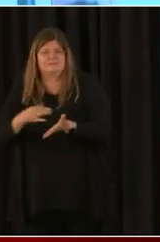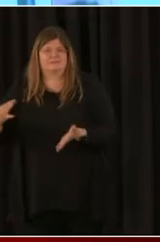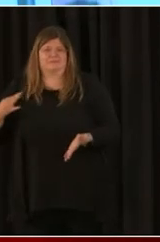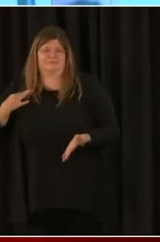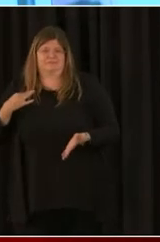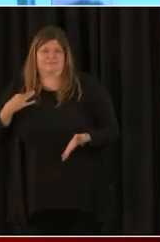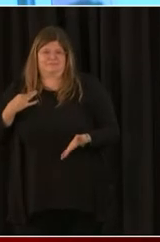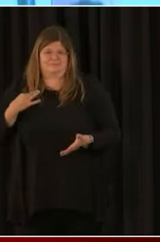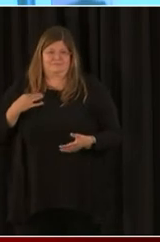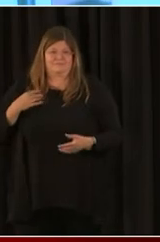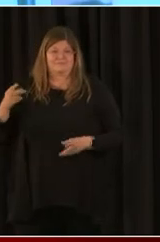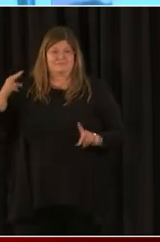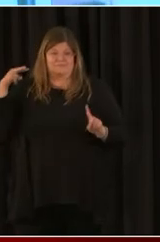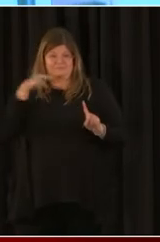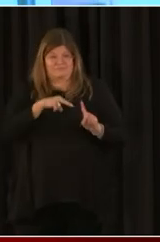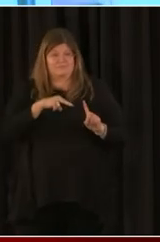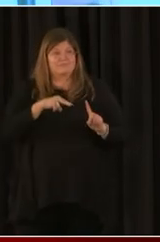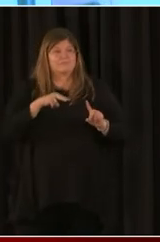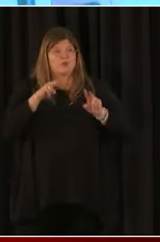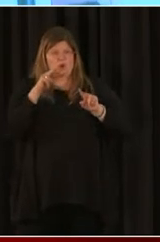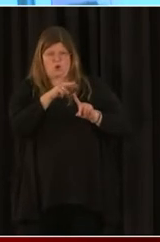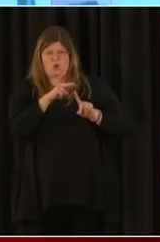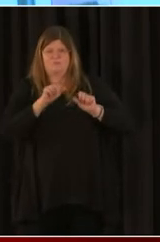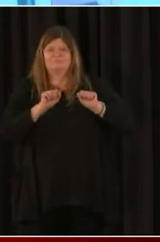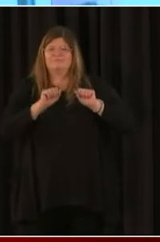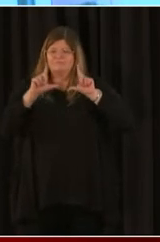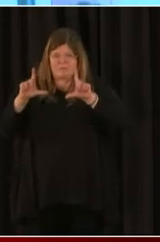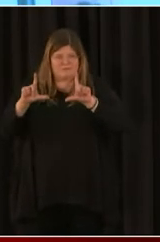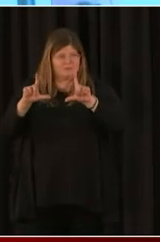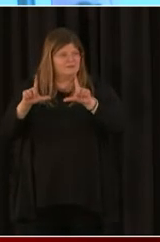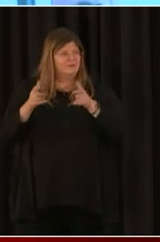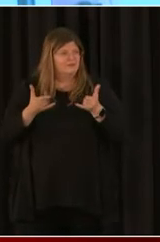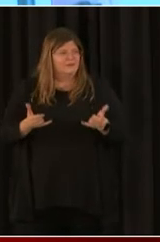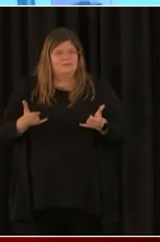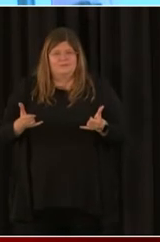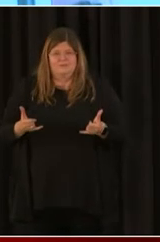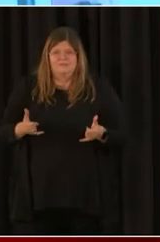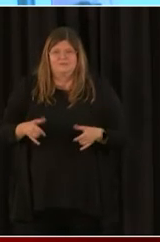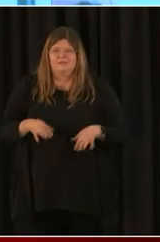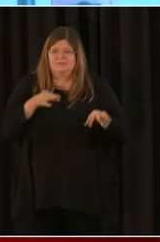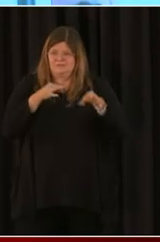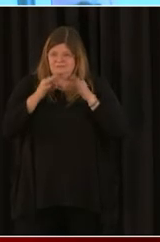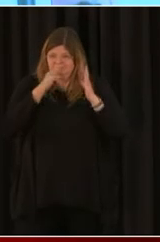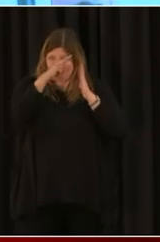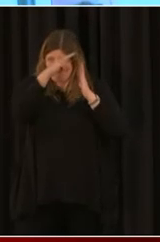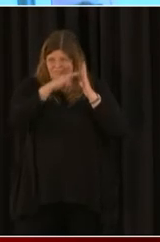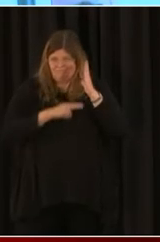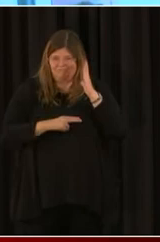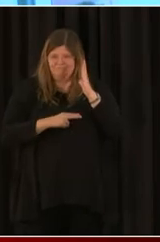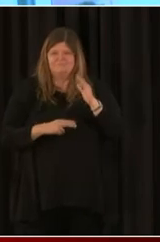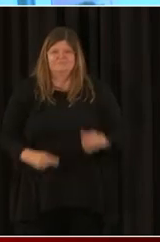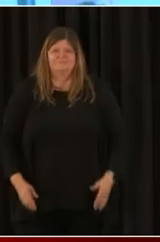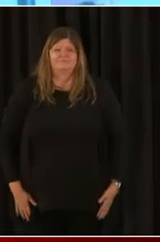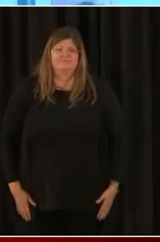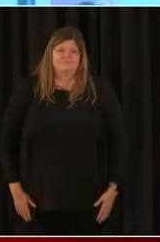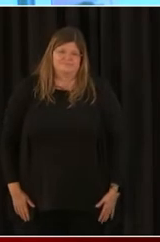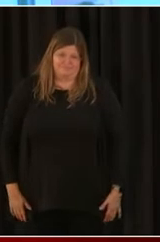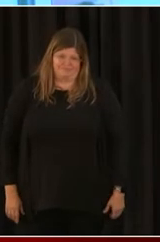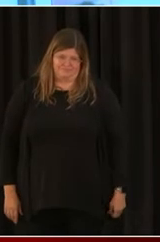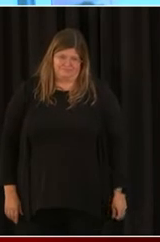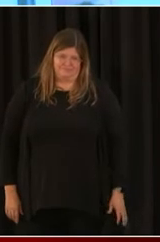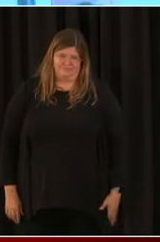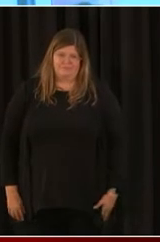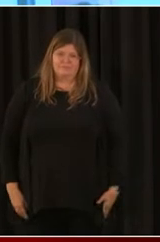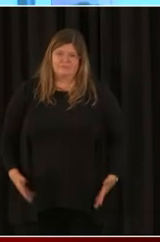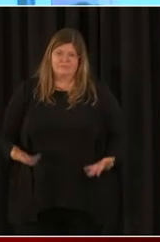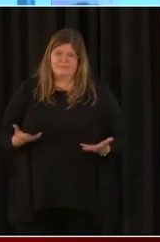can we pull up the slides, please? And they are up. We can see them here. They're up. Okay, let's see, because I